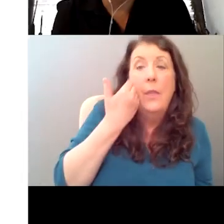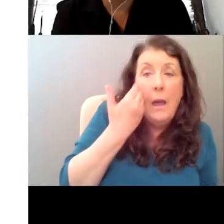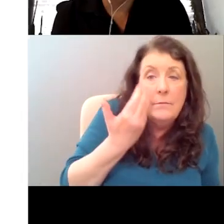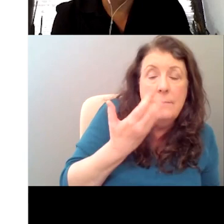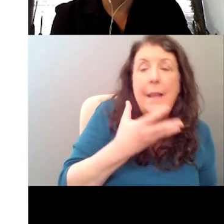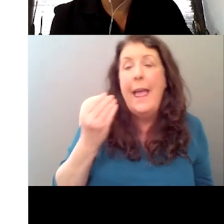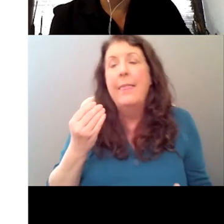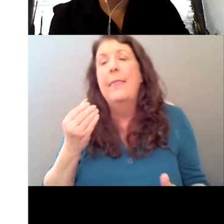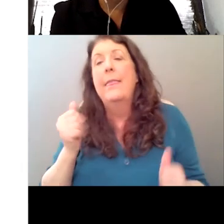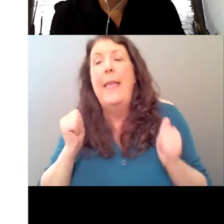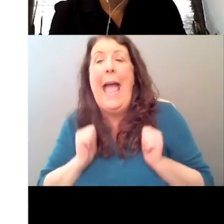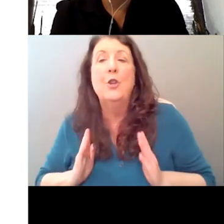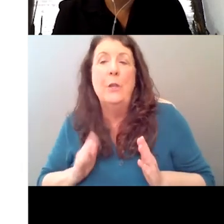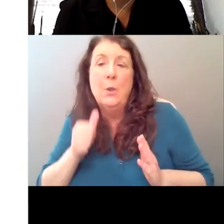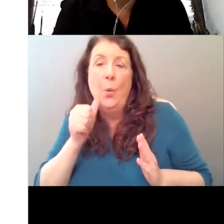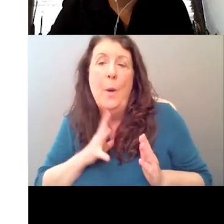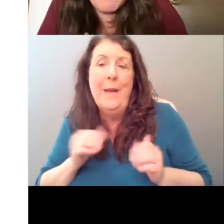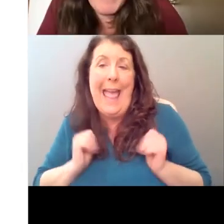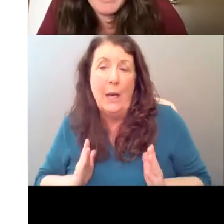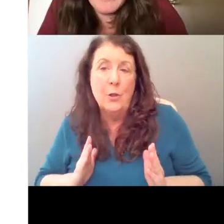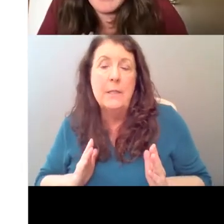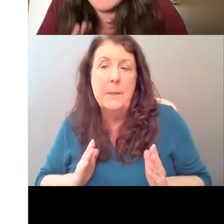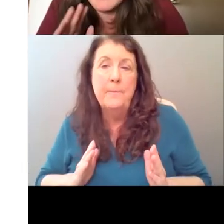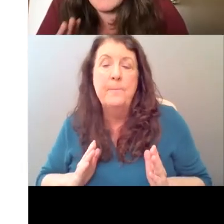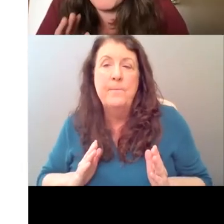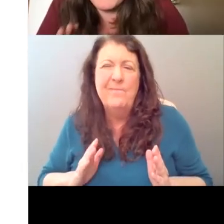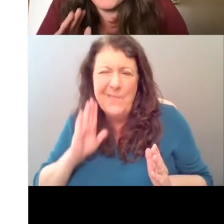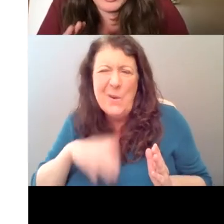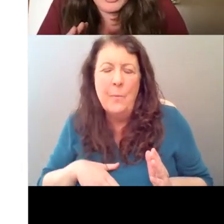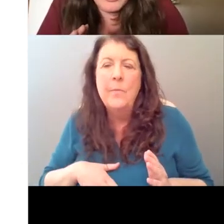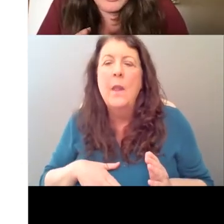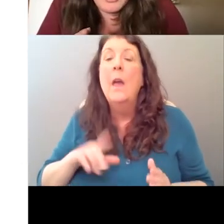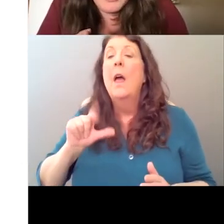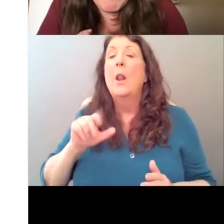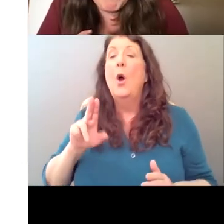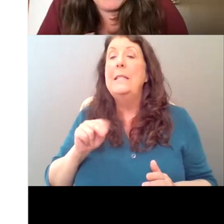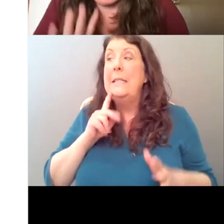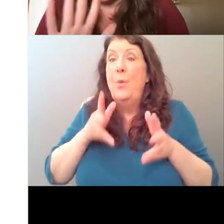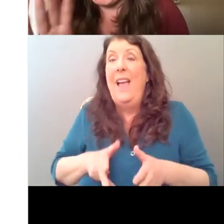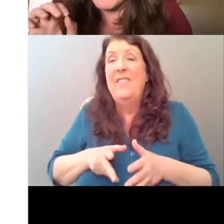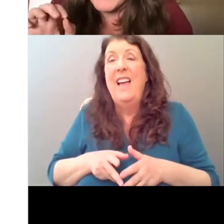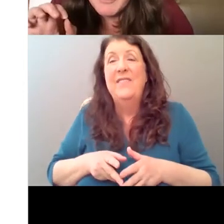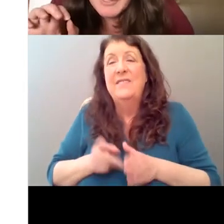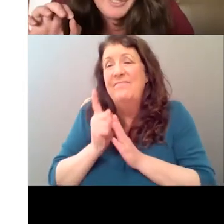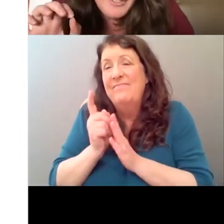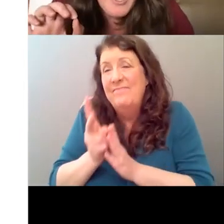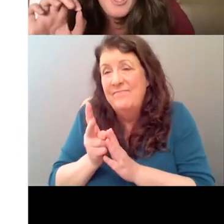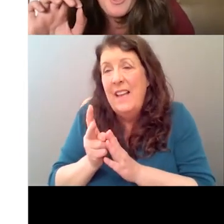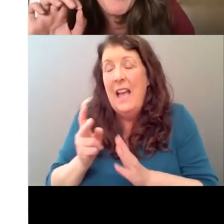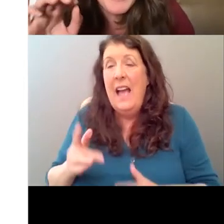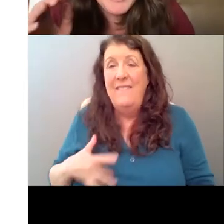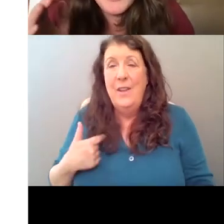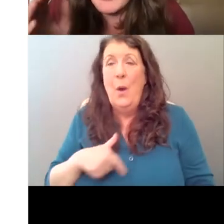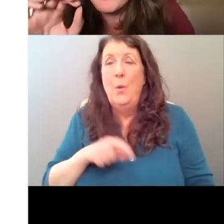right. So we've got a couple of minutes. I think we should, um, unless anybody feels differently here.